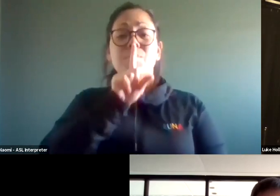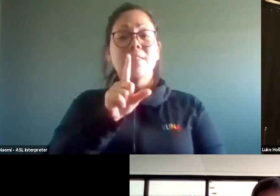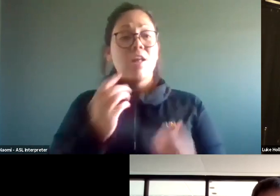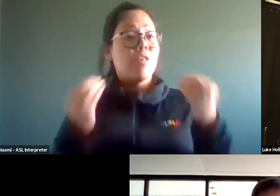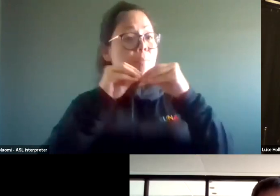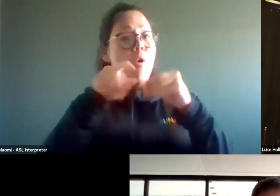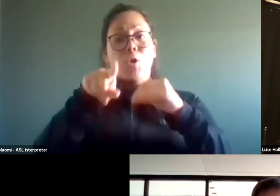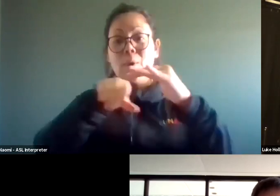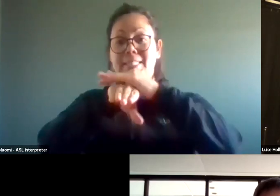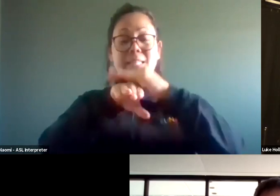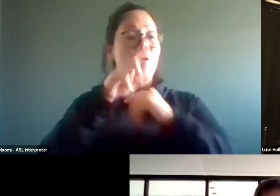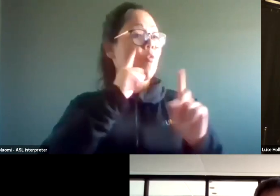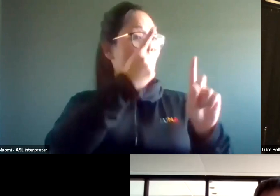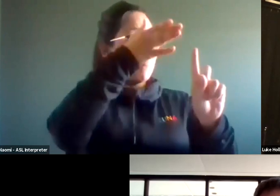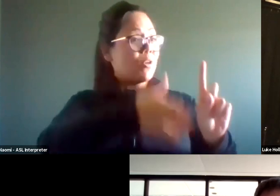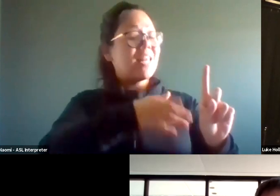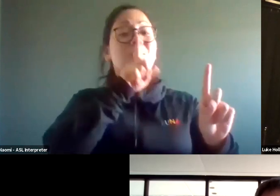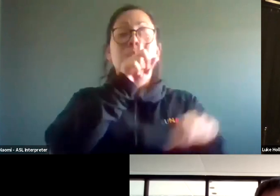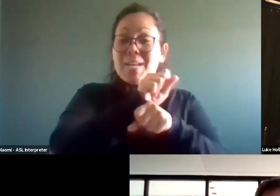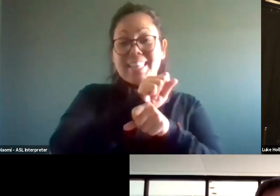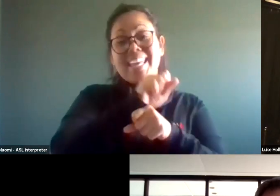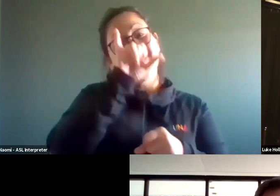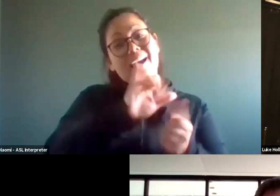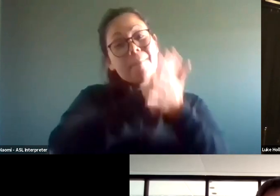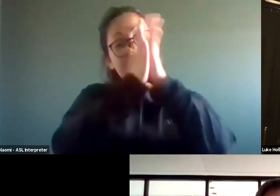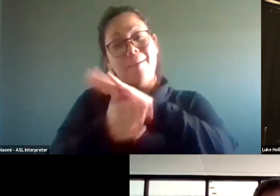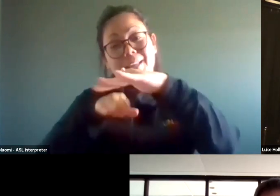accessible for one person, the more you make it accessible for all people.